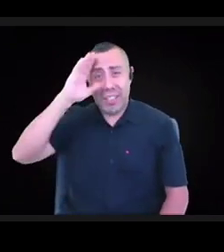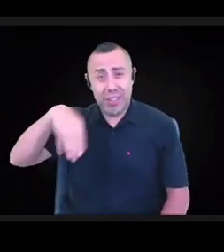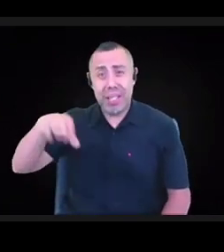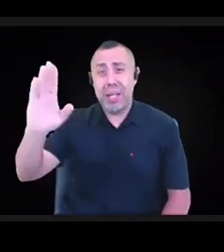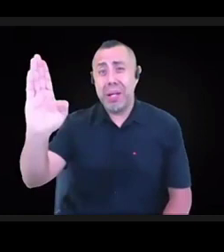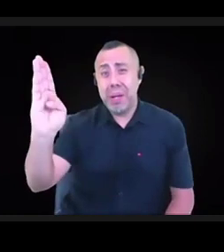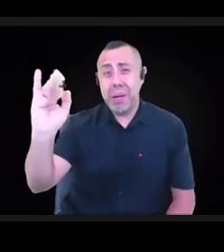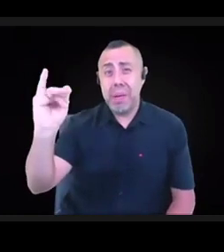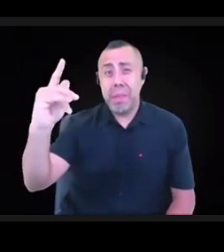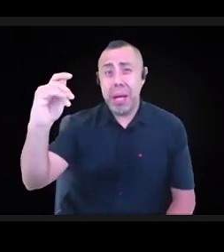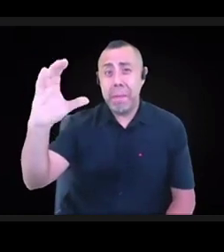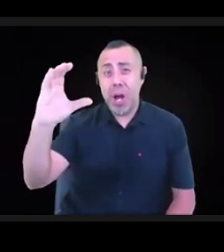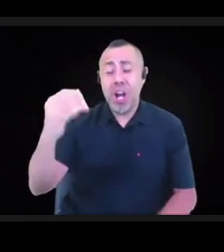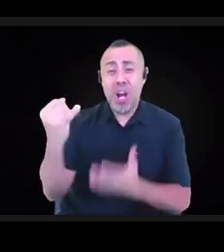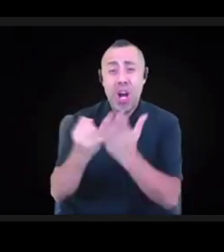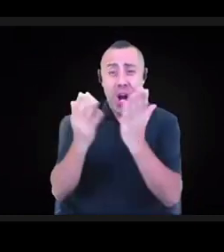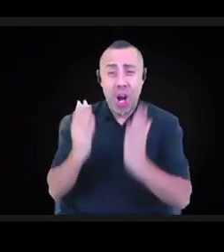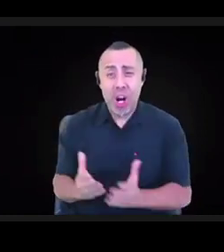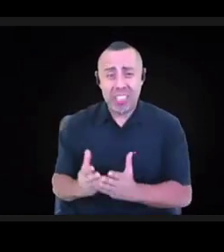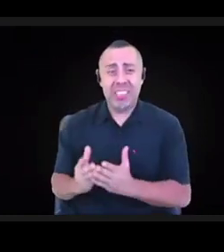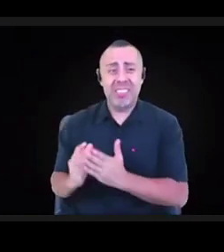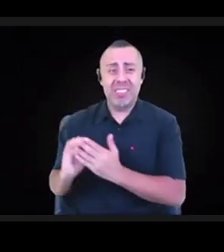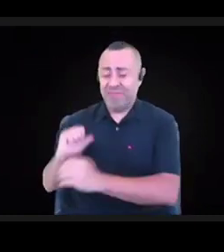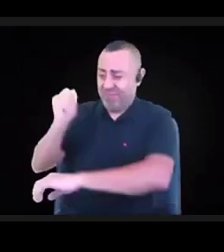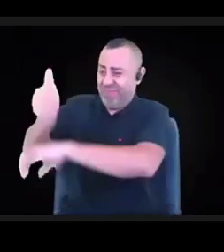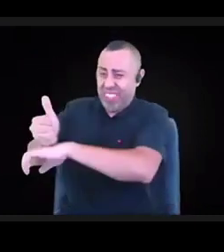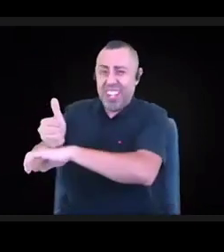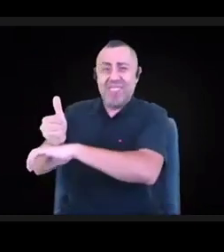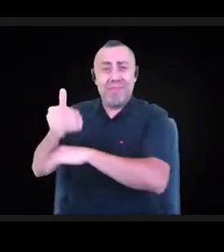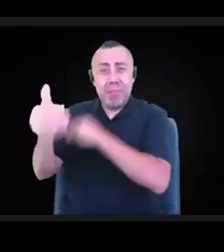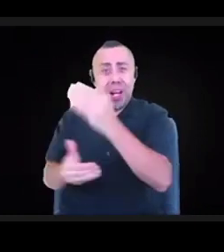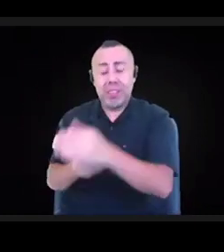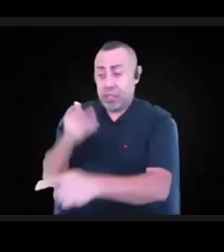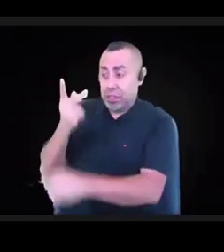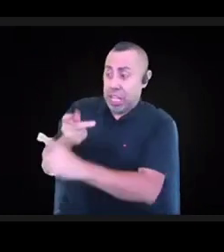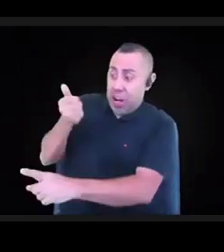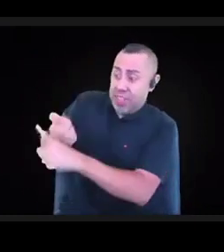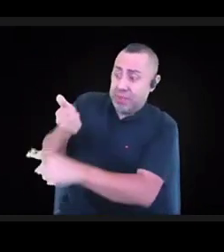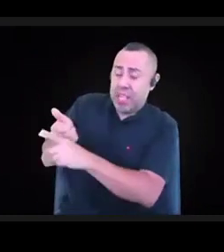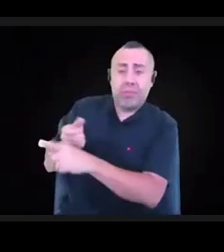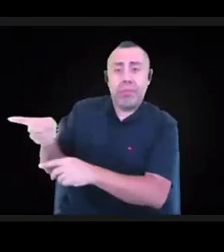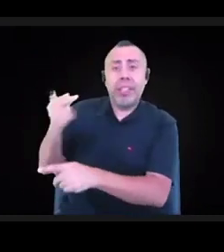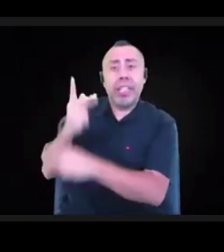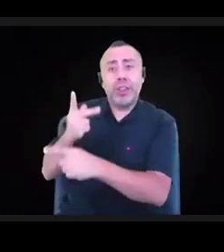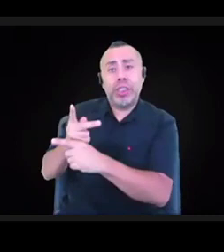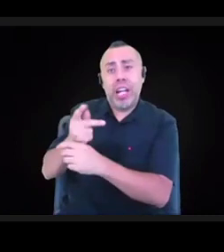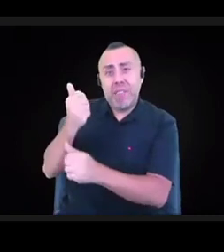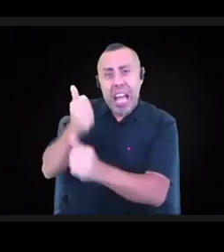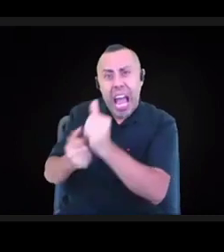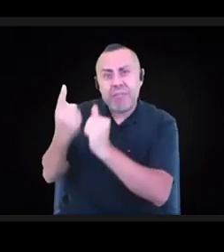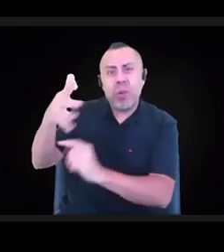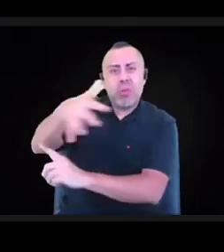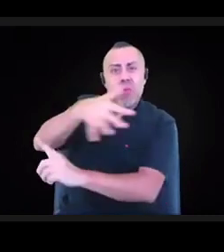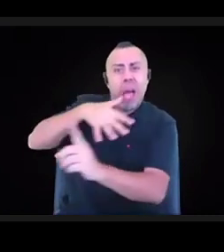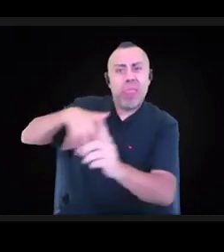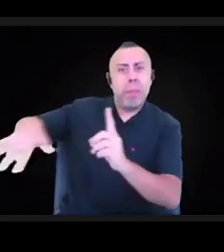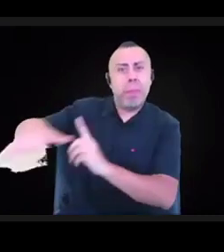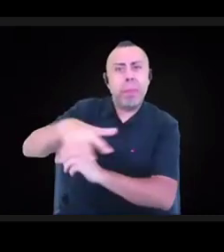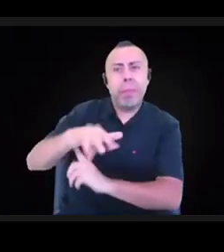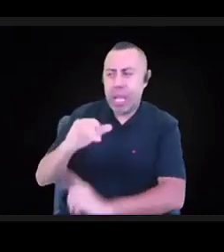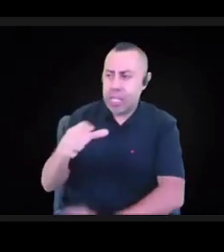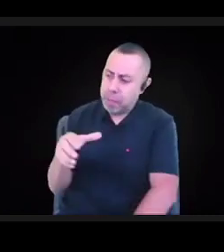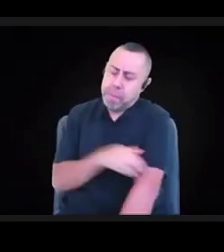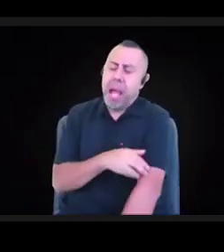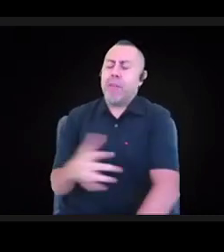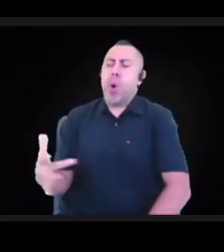which they took care of not themselves, but everyone around them. And I think that that's been a powerful beacon as we've thought about the reimagination